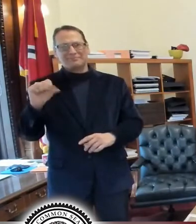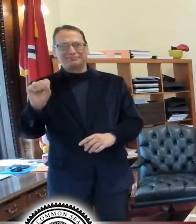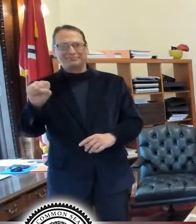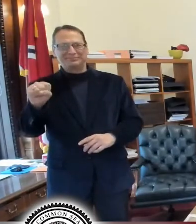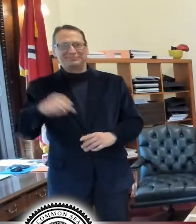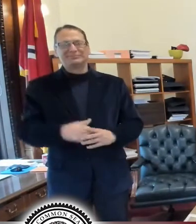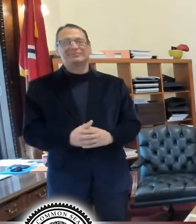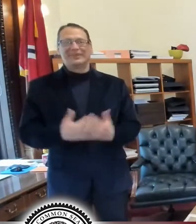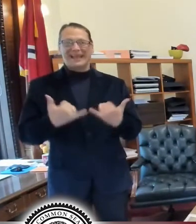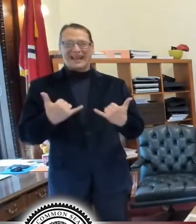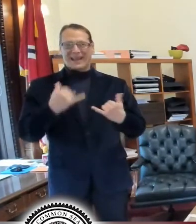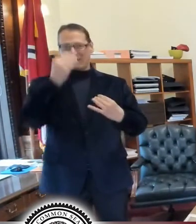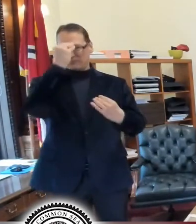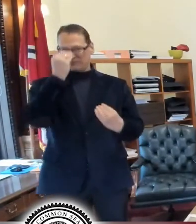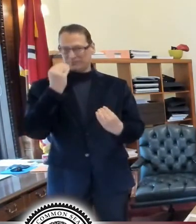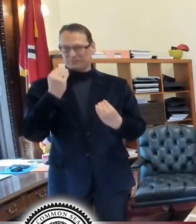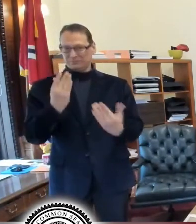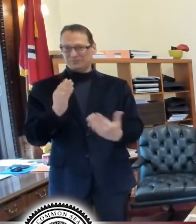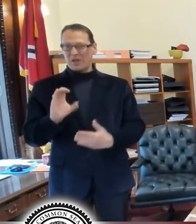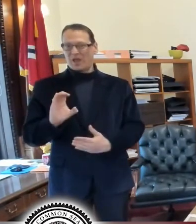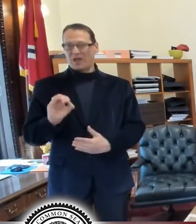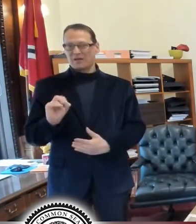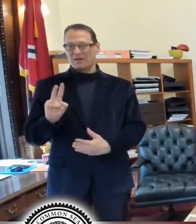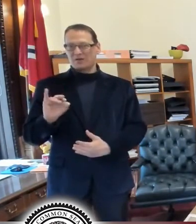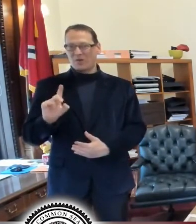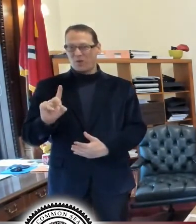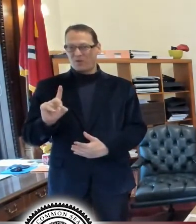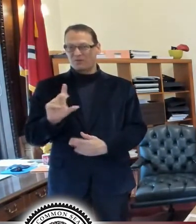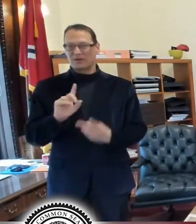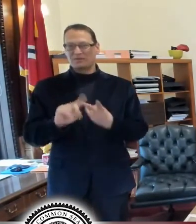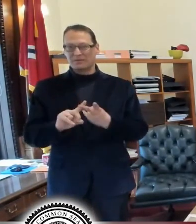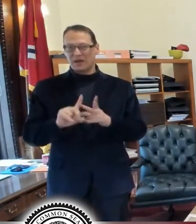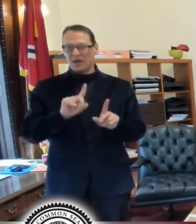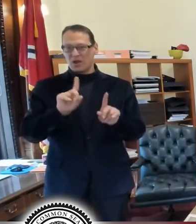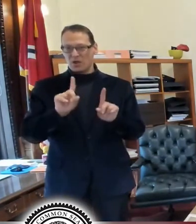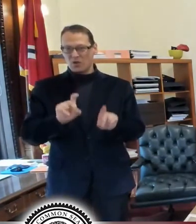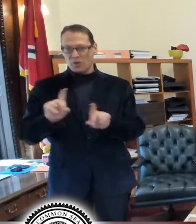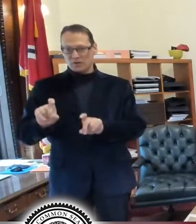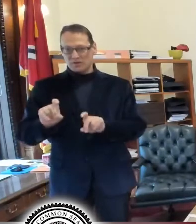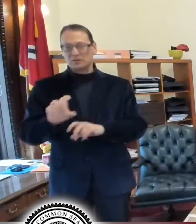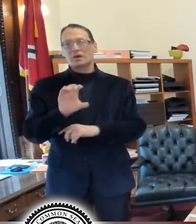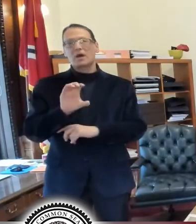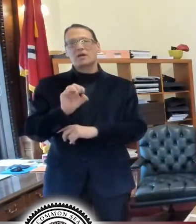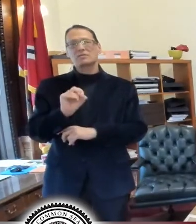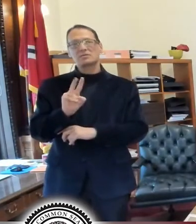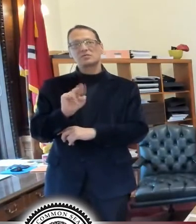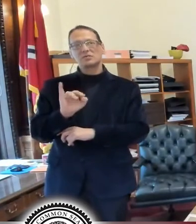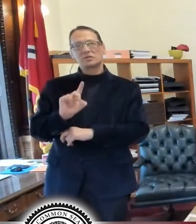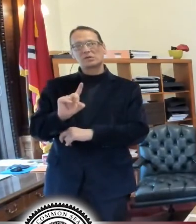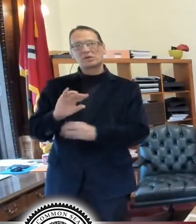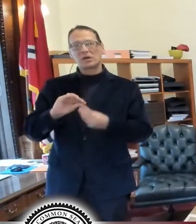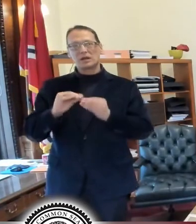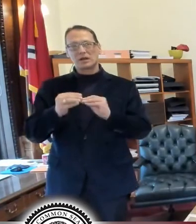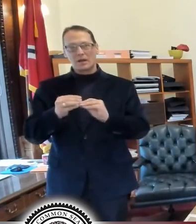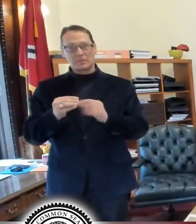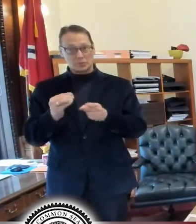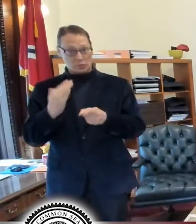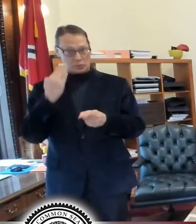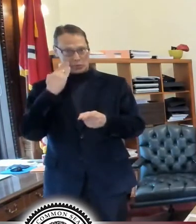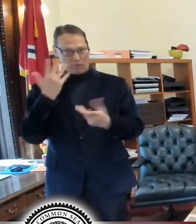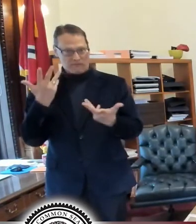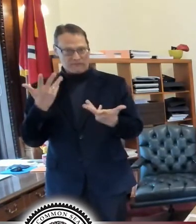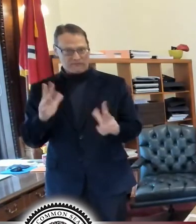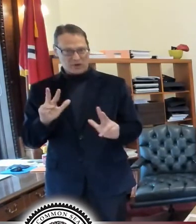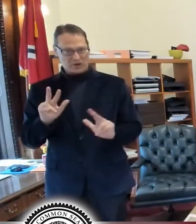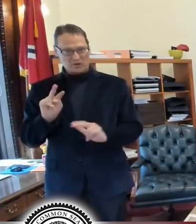I'm going to update you on COVID today. We're going to take your questions. So the COVID numbers, as you know, if you've been watching